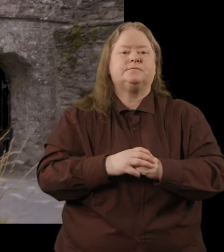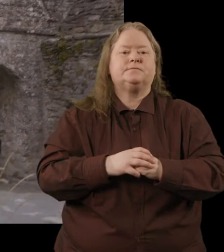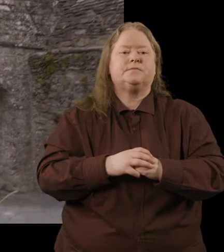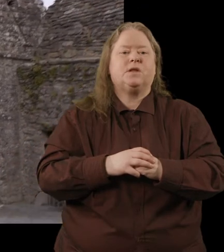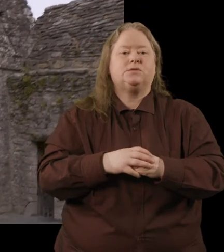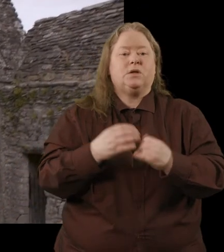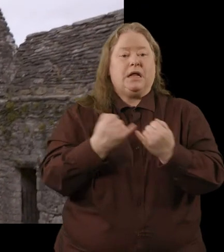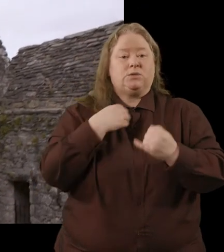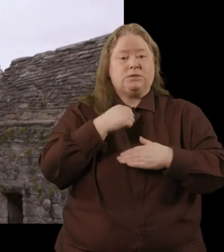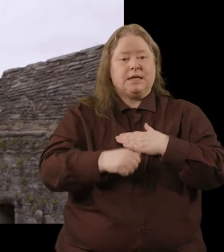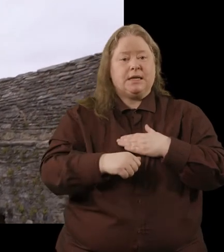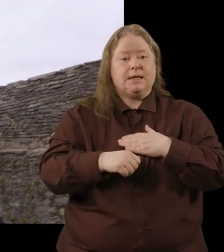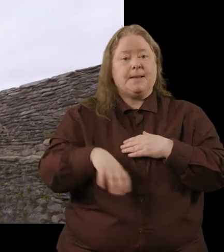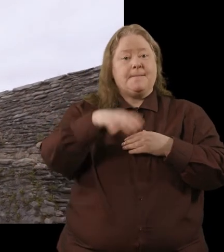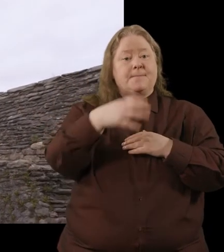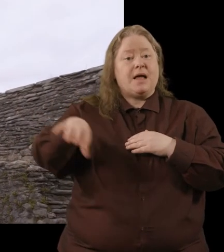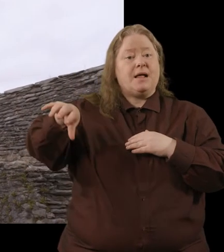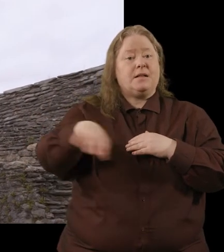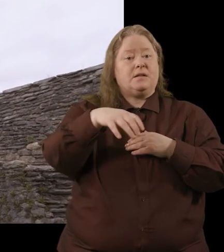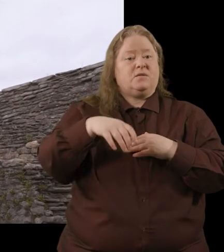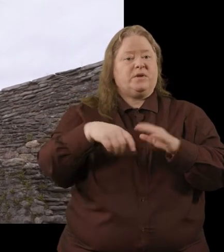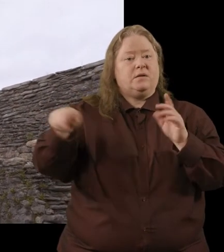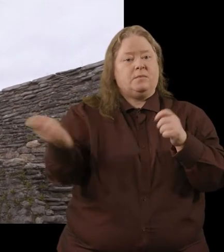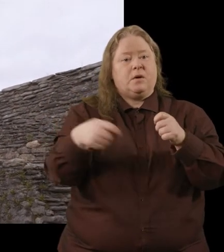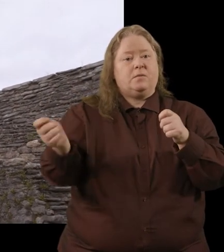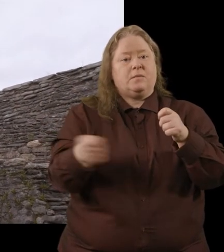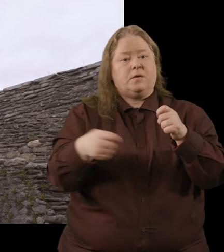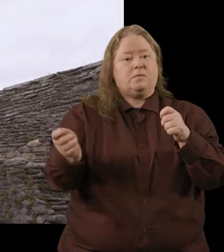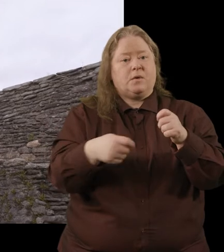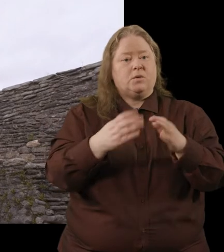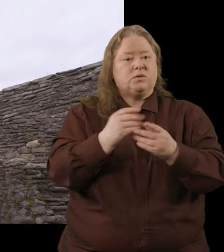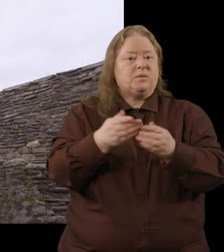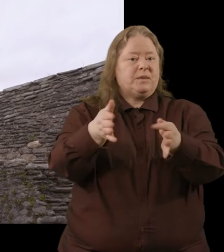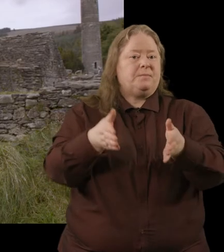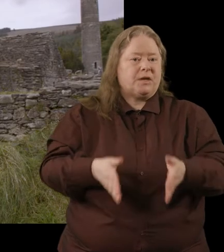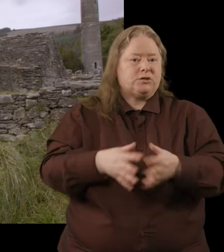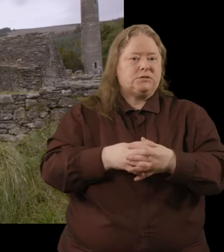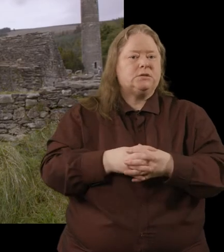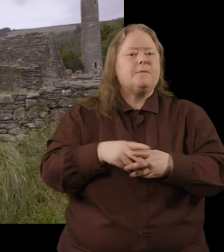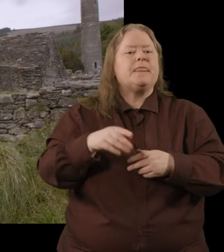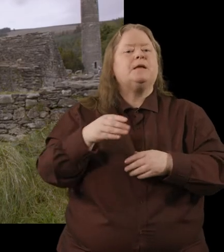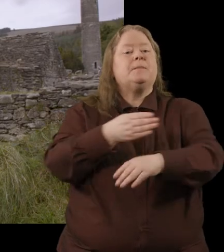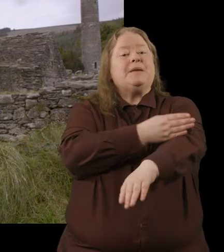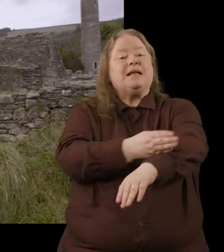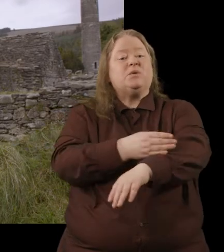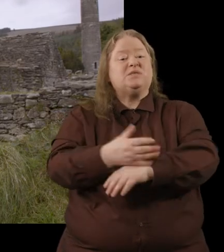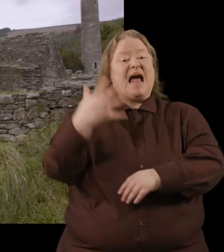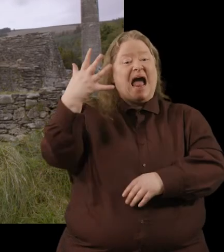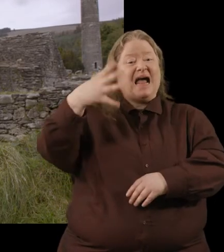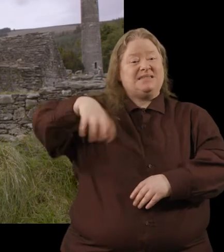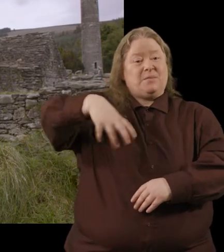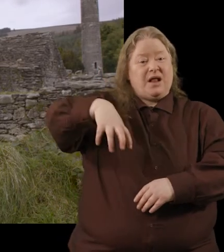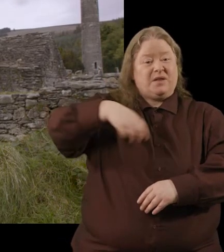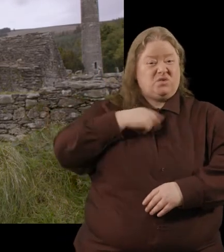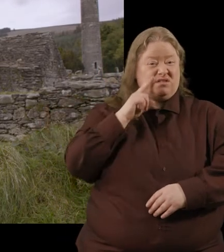so like today a bell would have been rung when someone was being buried in the beginning this was a hand bell